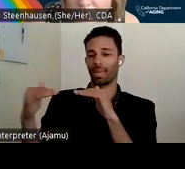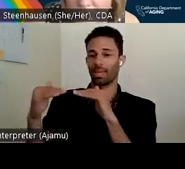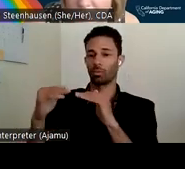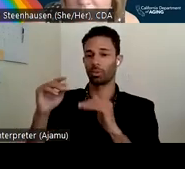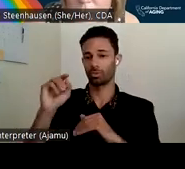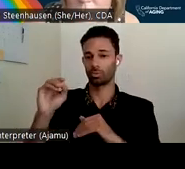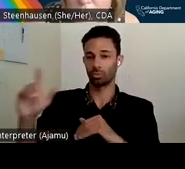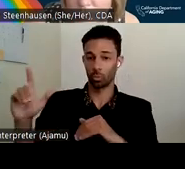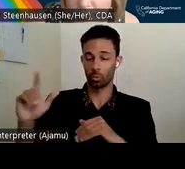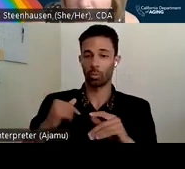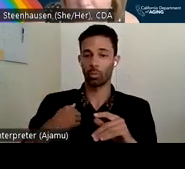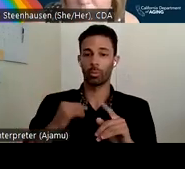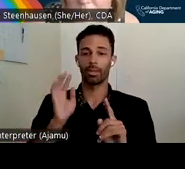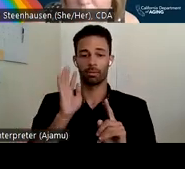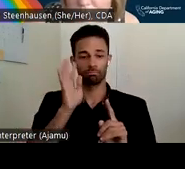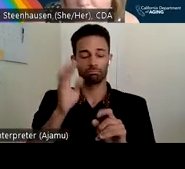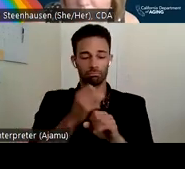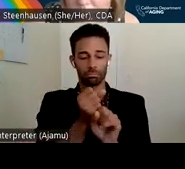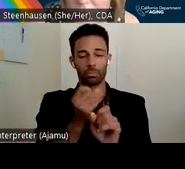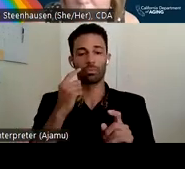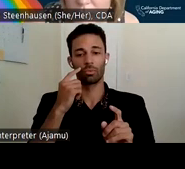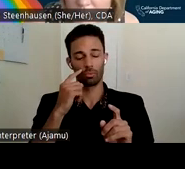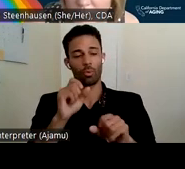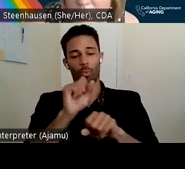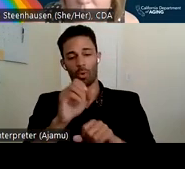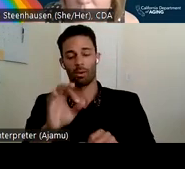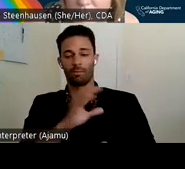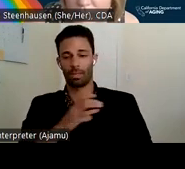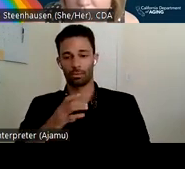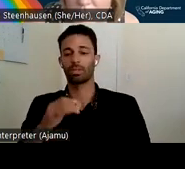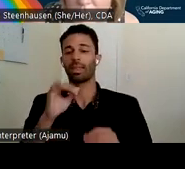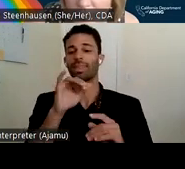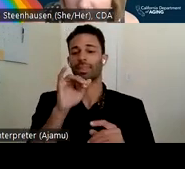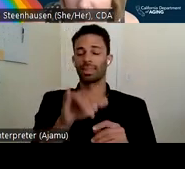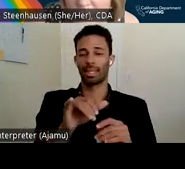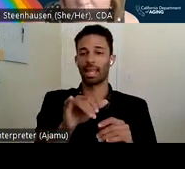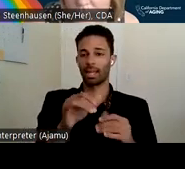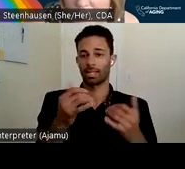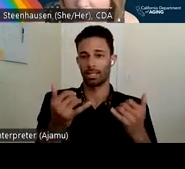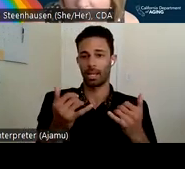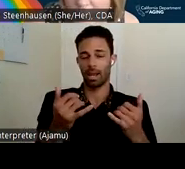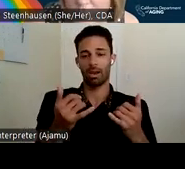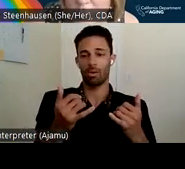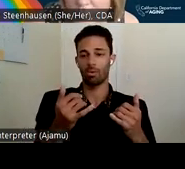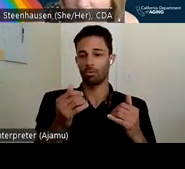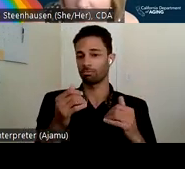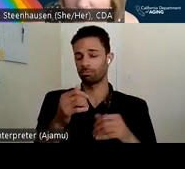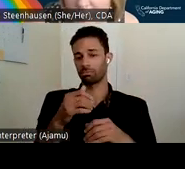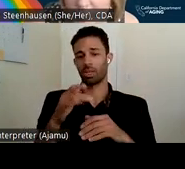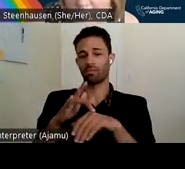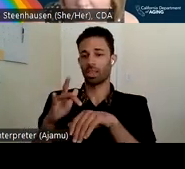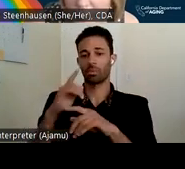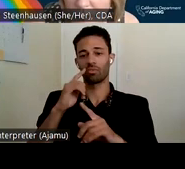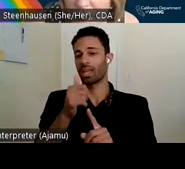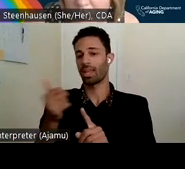for the work of the council and i think that is already at a point that any of the subcommittees could use it and the tool is